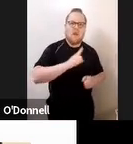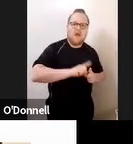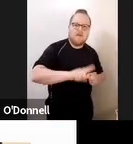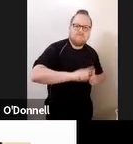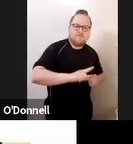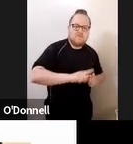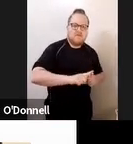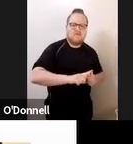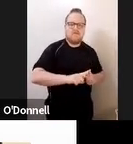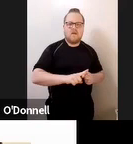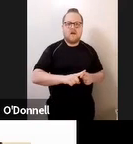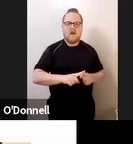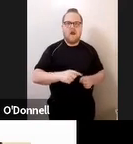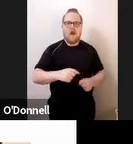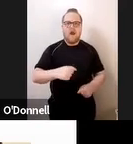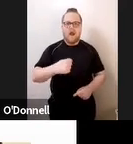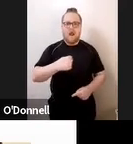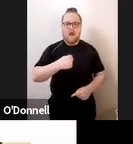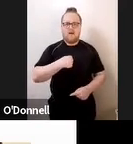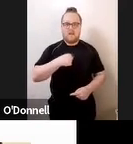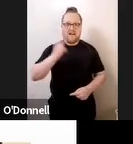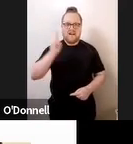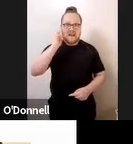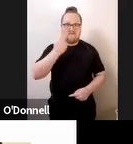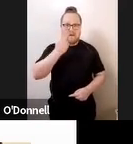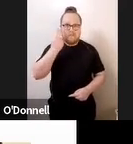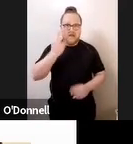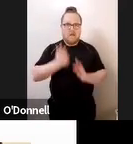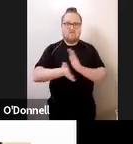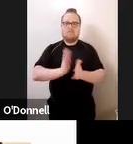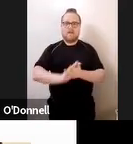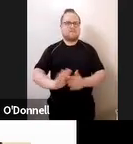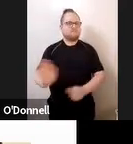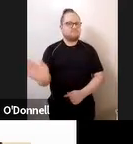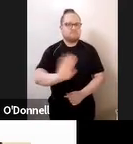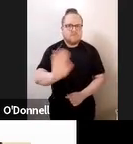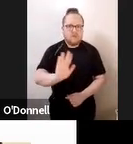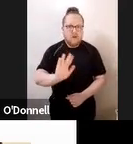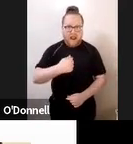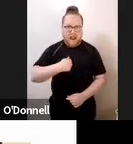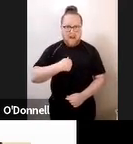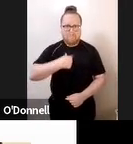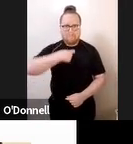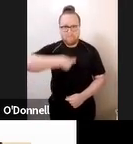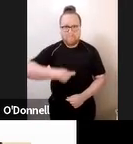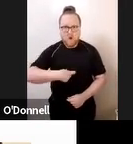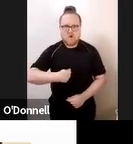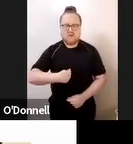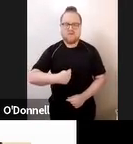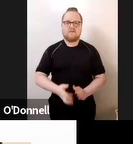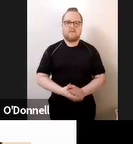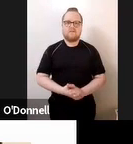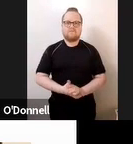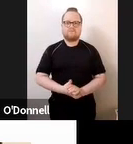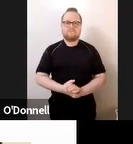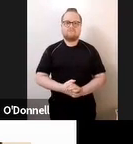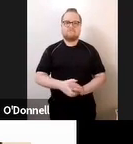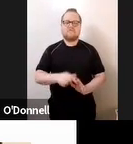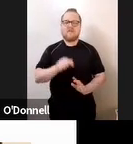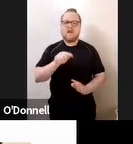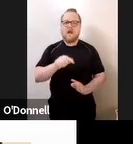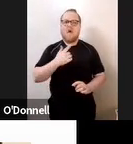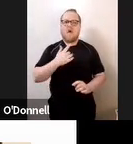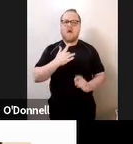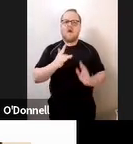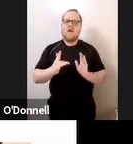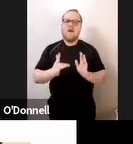on legs or walking deafblindness. And this is the first point she wants to make. But